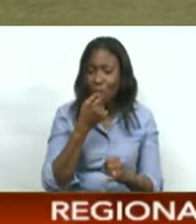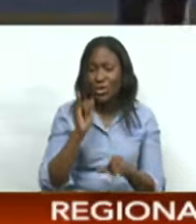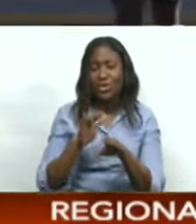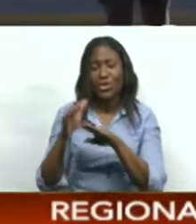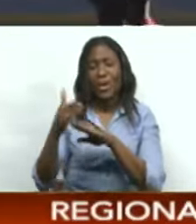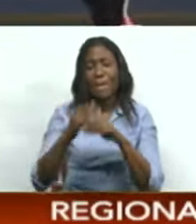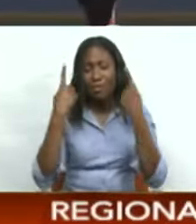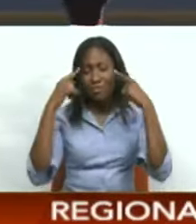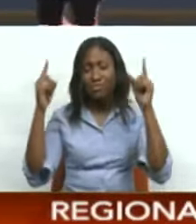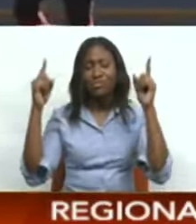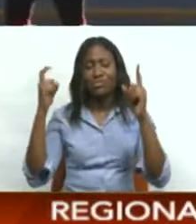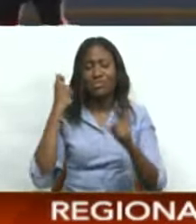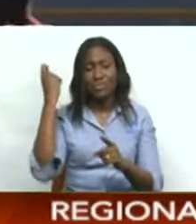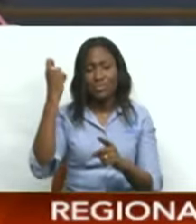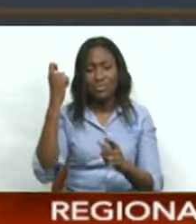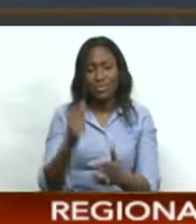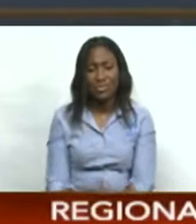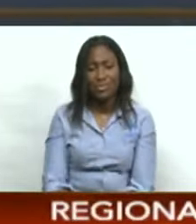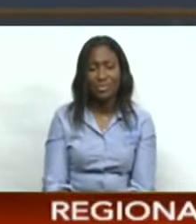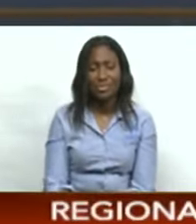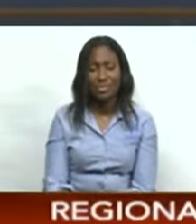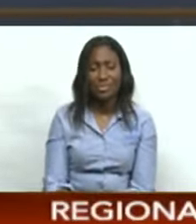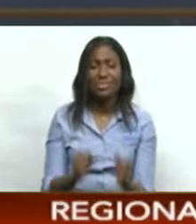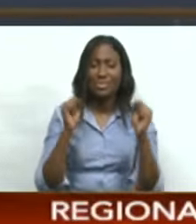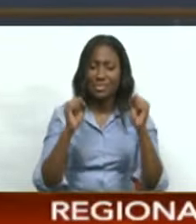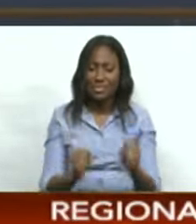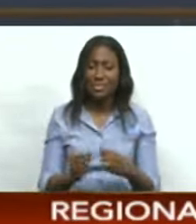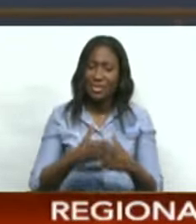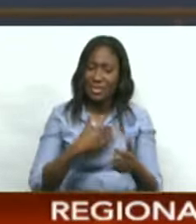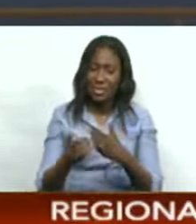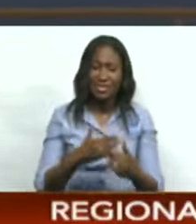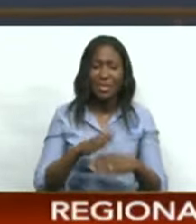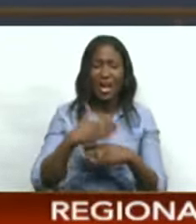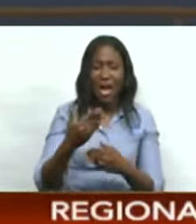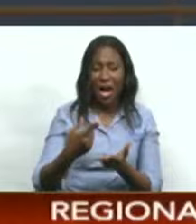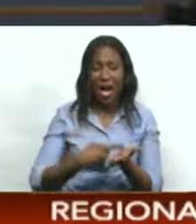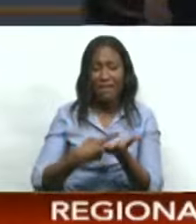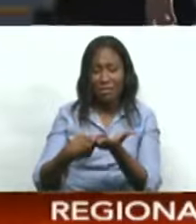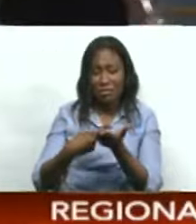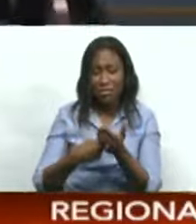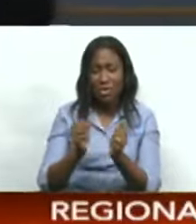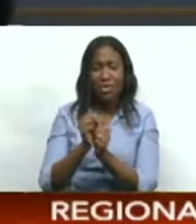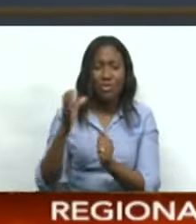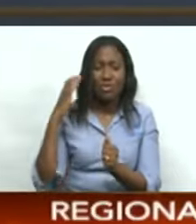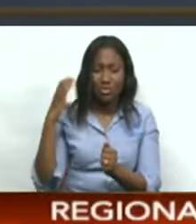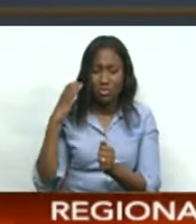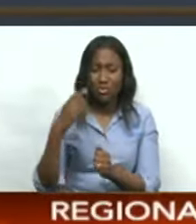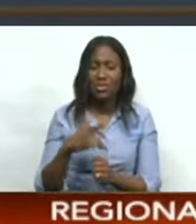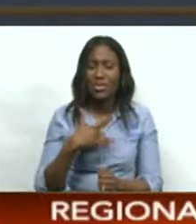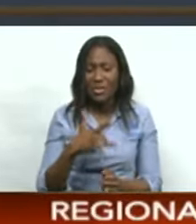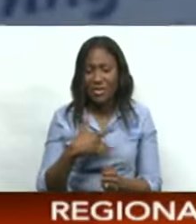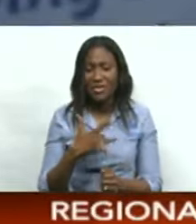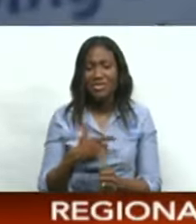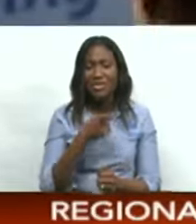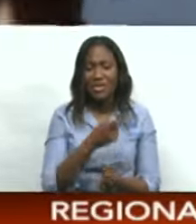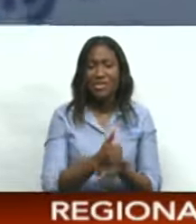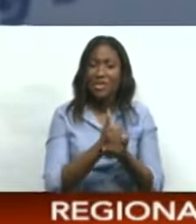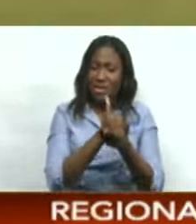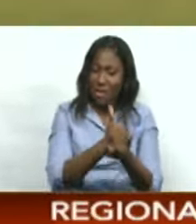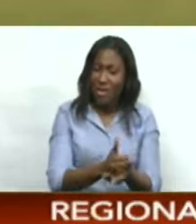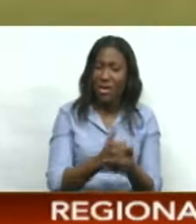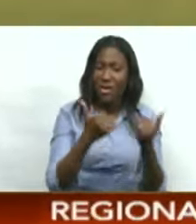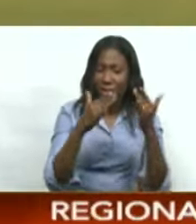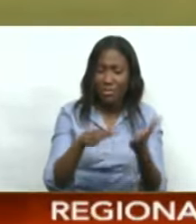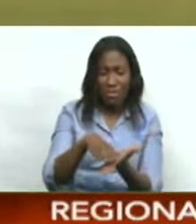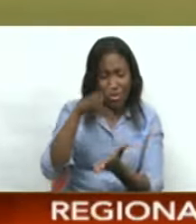celebrated first blood in the series. Despite the result, speaking after the game, TNT head coach Angus Eve felt the exercise had served its purpose.